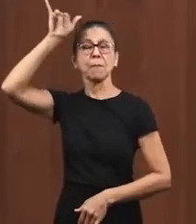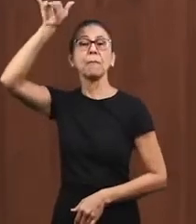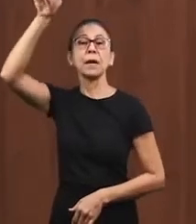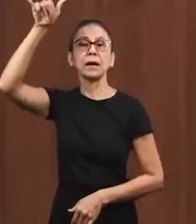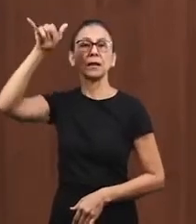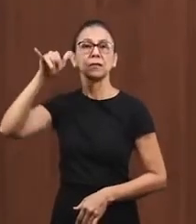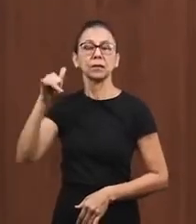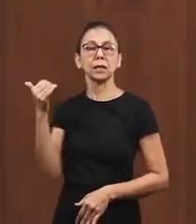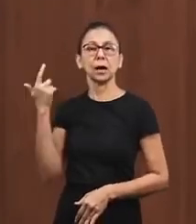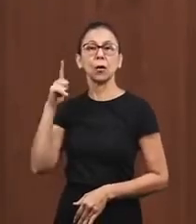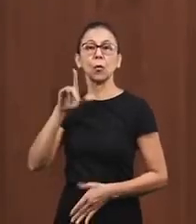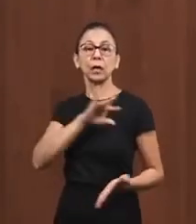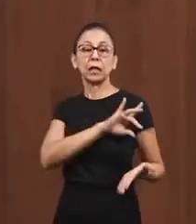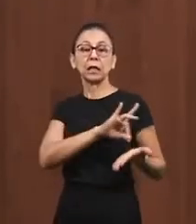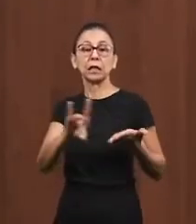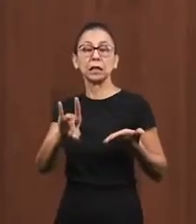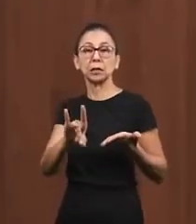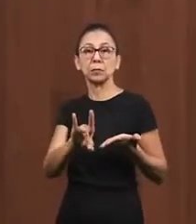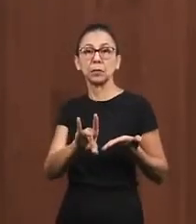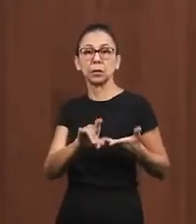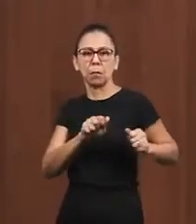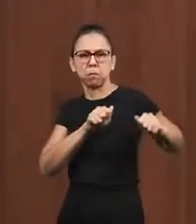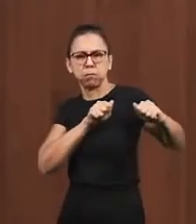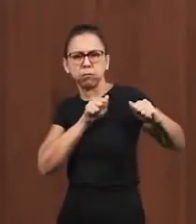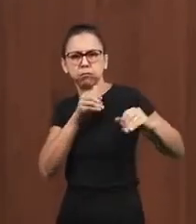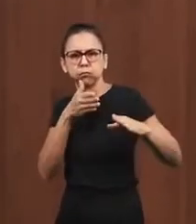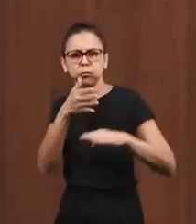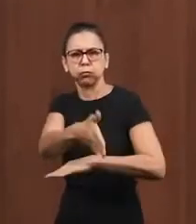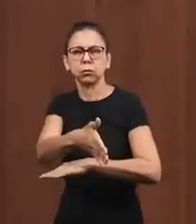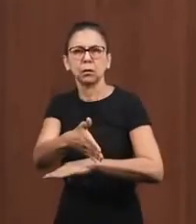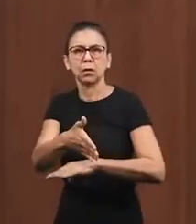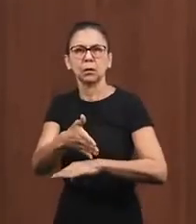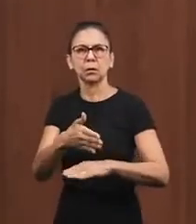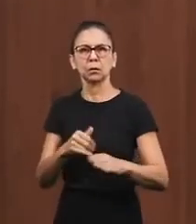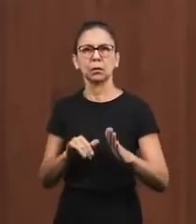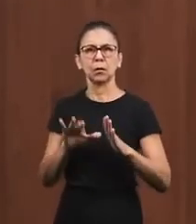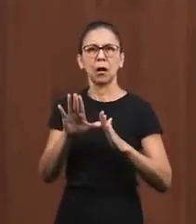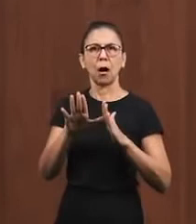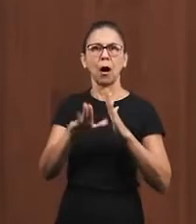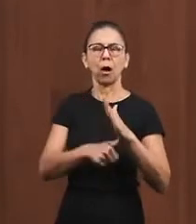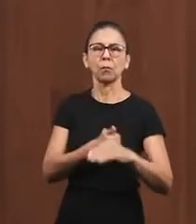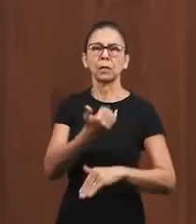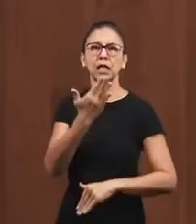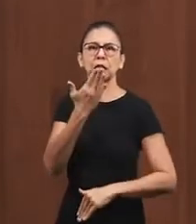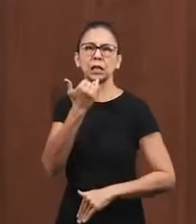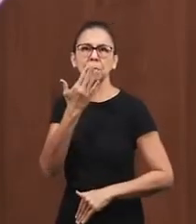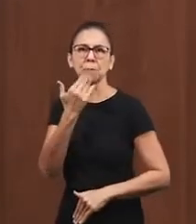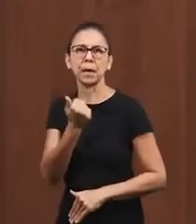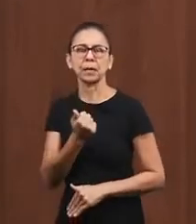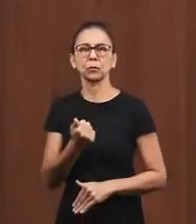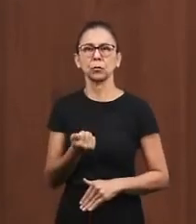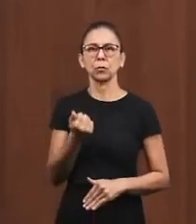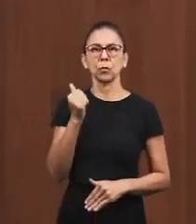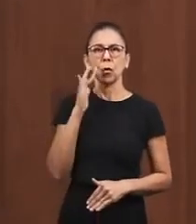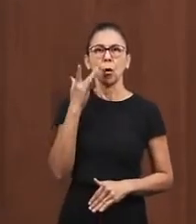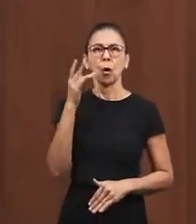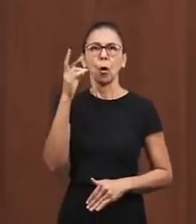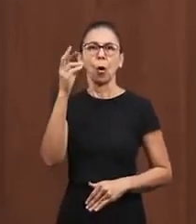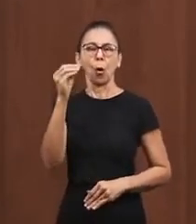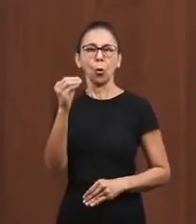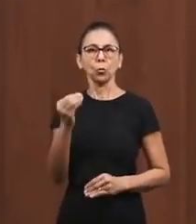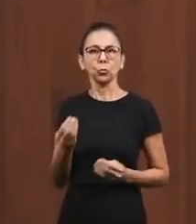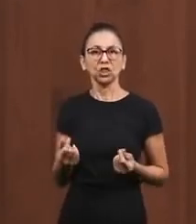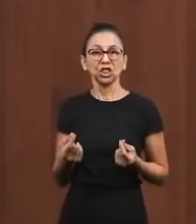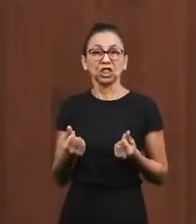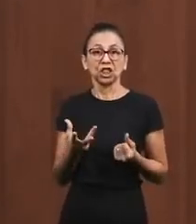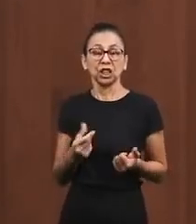enemies could enter rob the food and their wealth and leave that people poor so